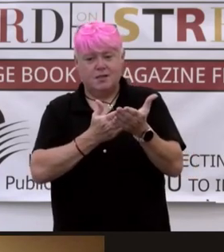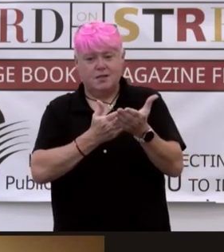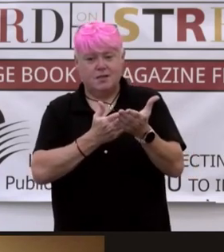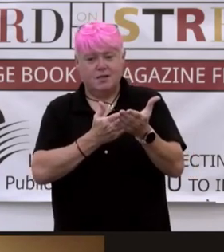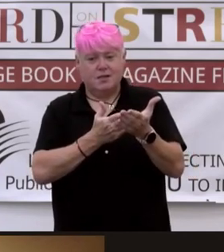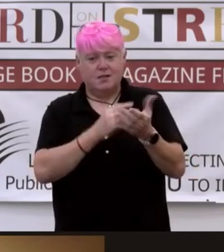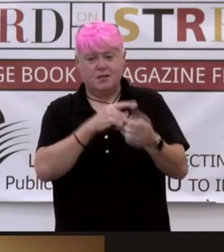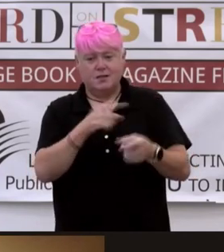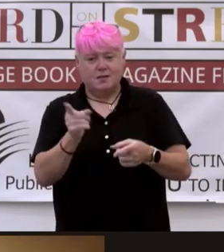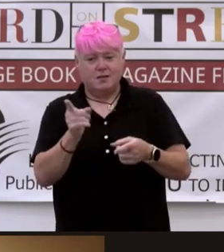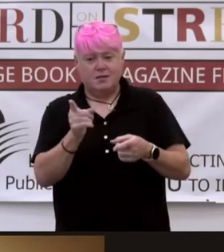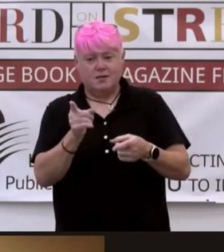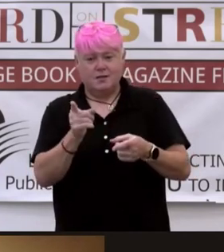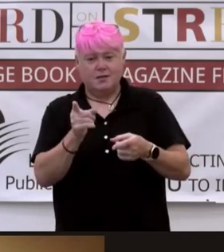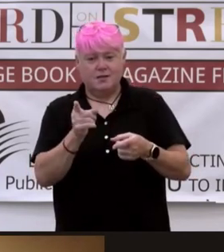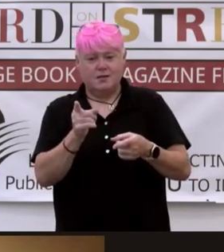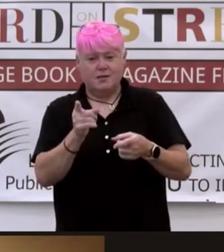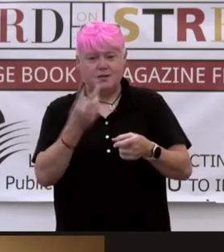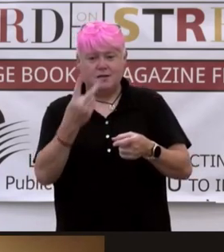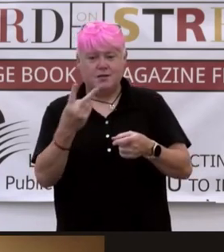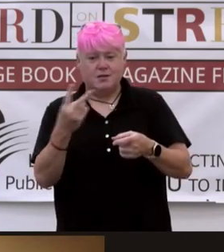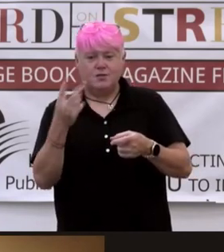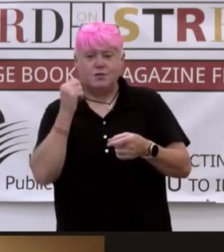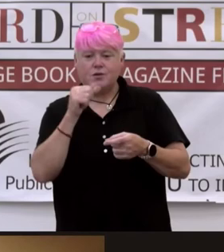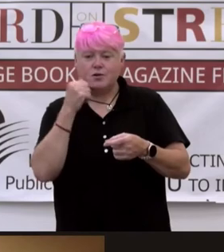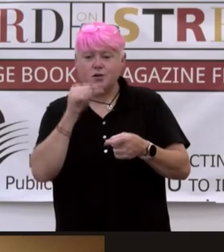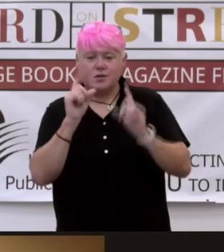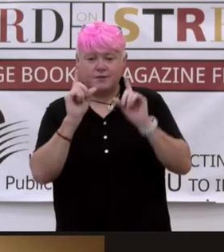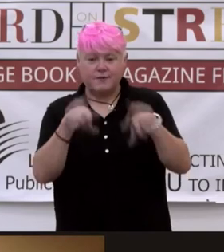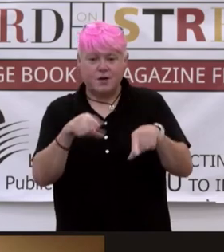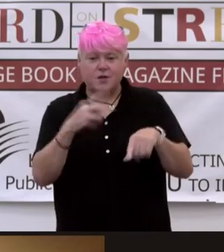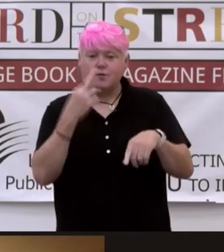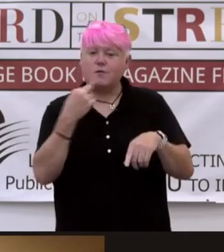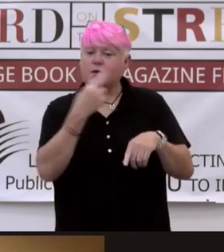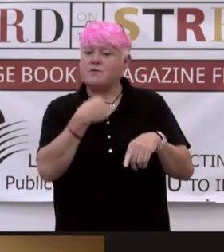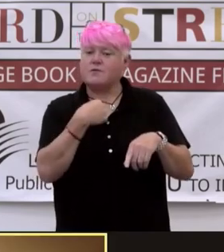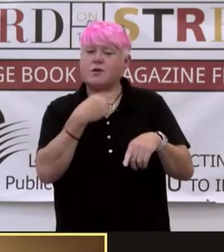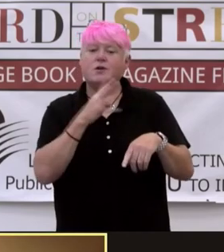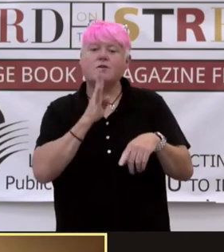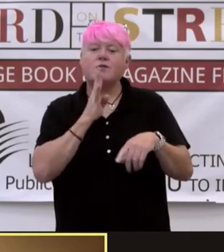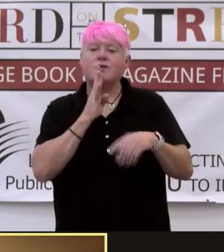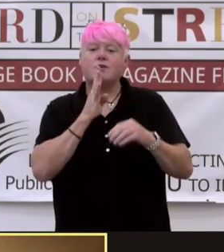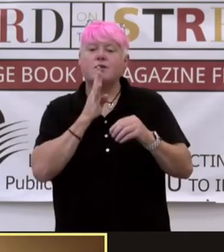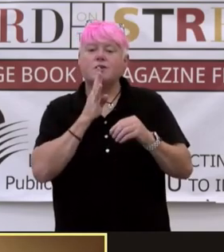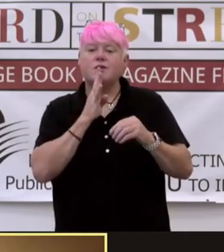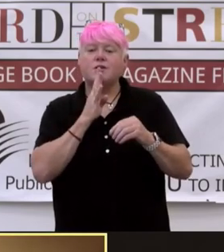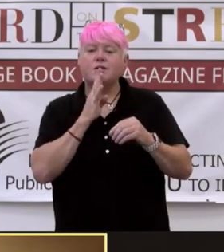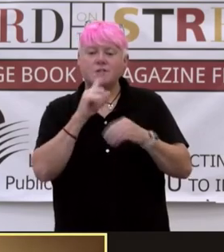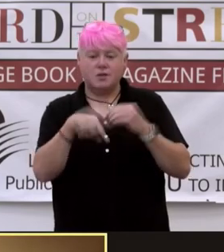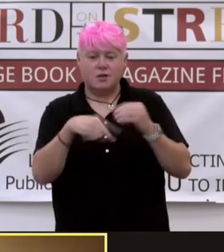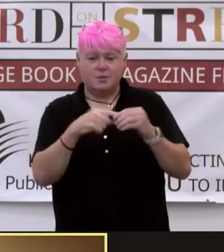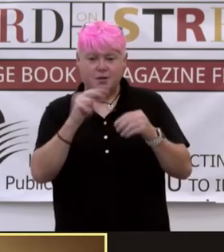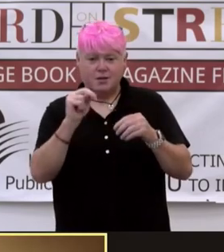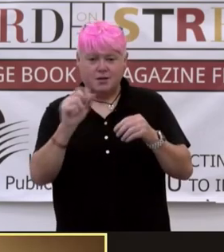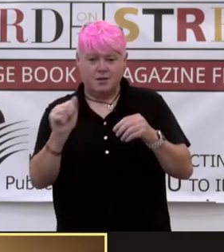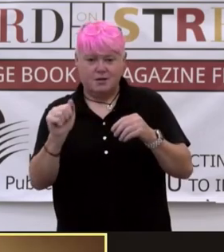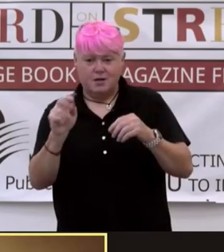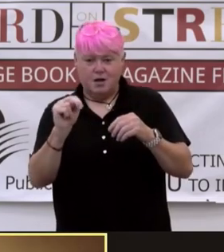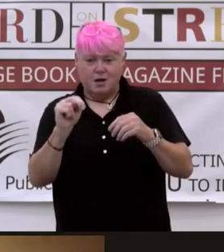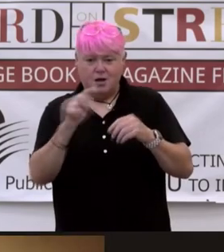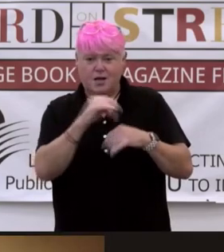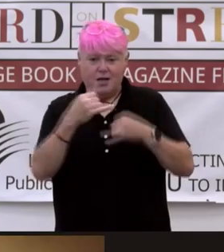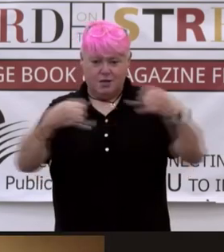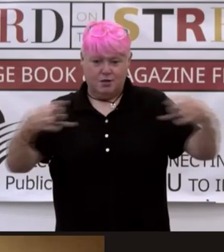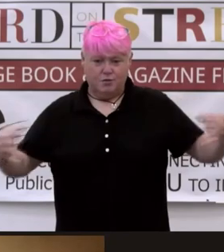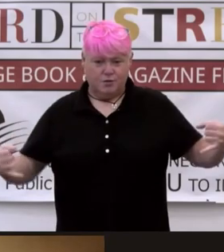They've just, two of them, two of the girls have just gone to a restaurant. Yeah. they're talking about eating naan, but then also noodles. Oh, yes.